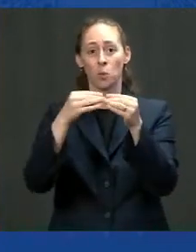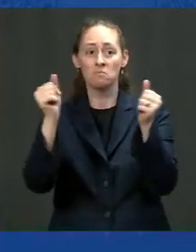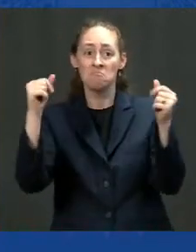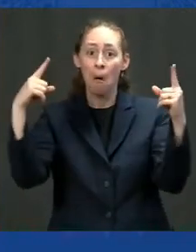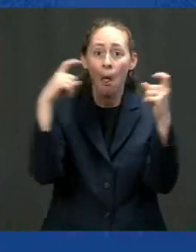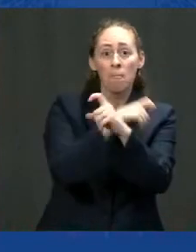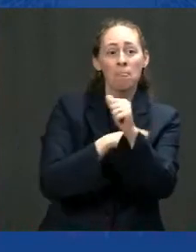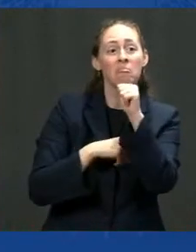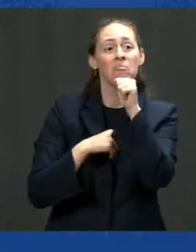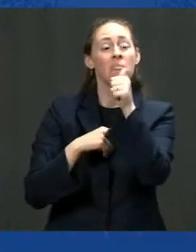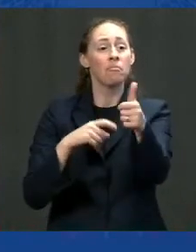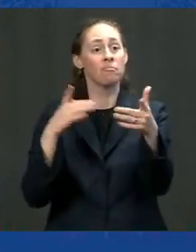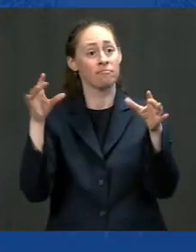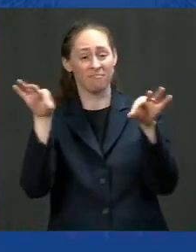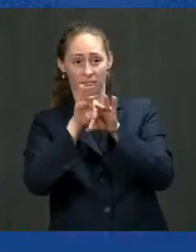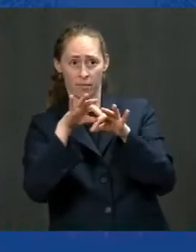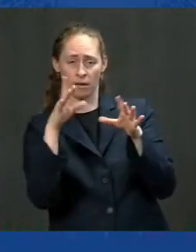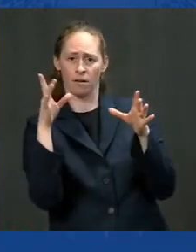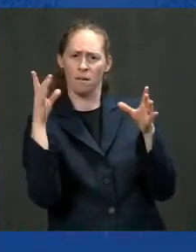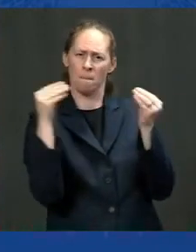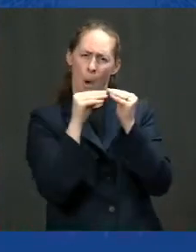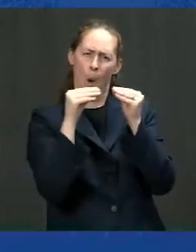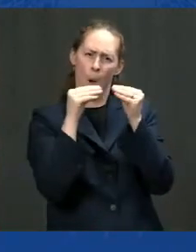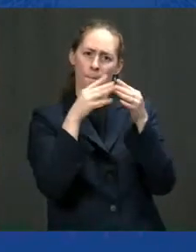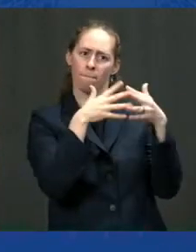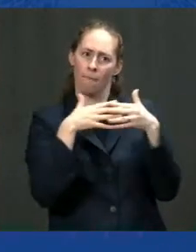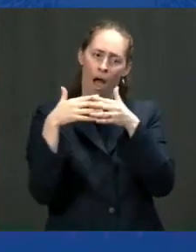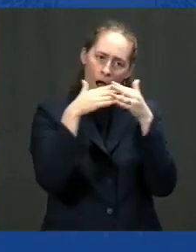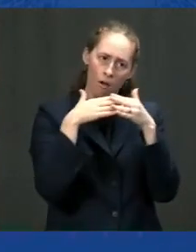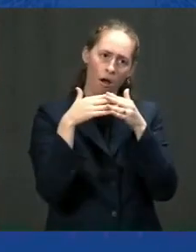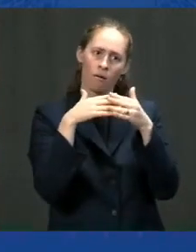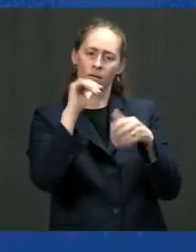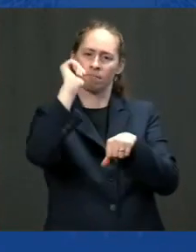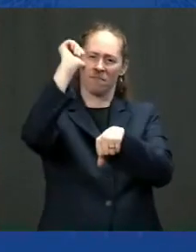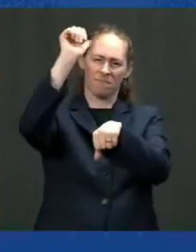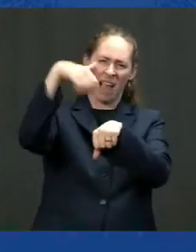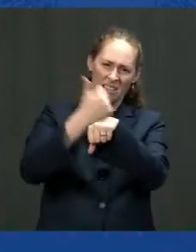grow more american-based companies